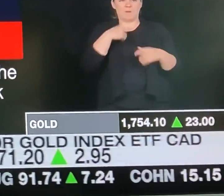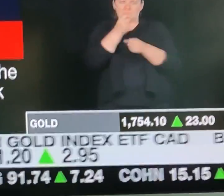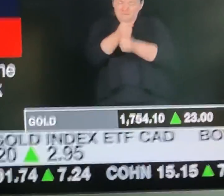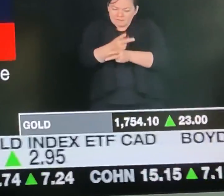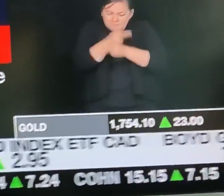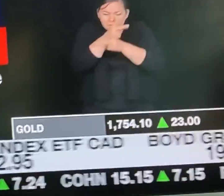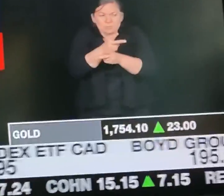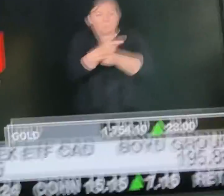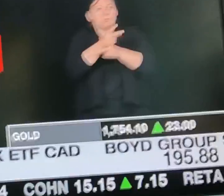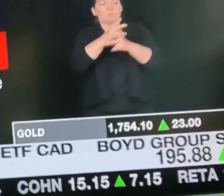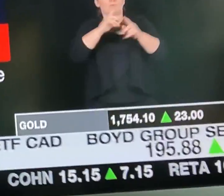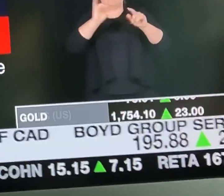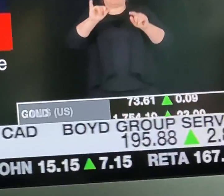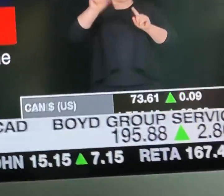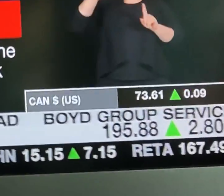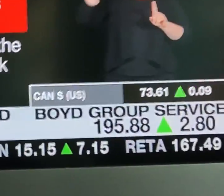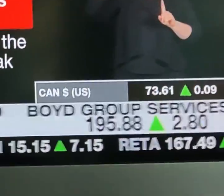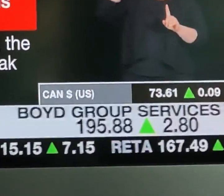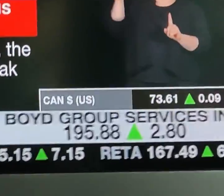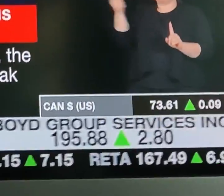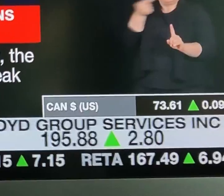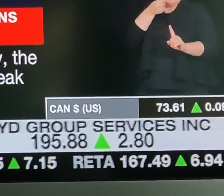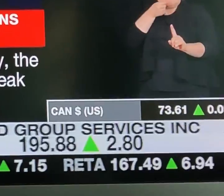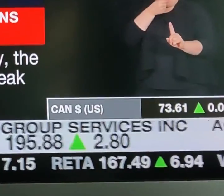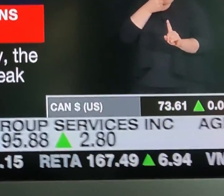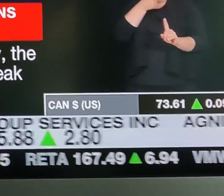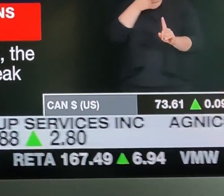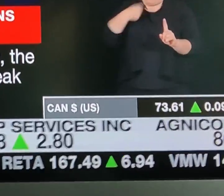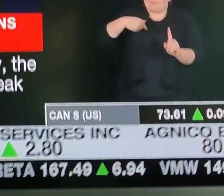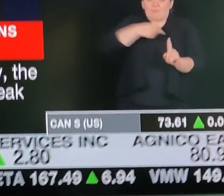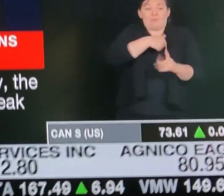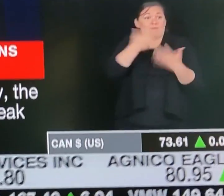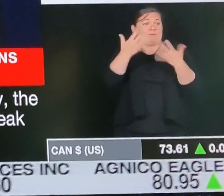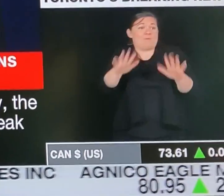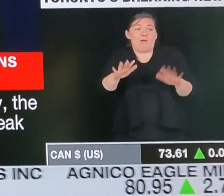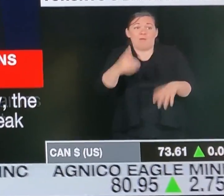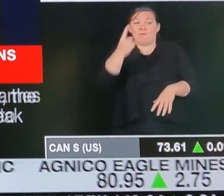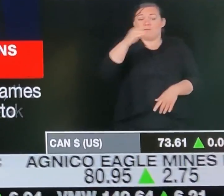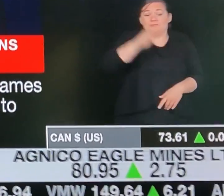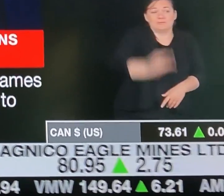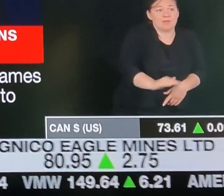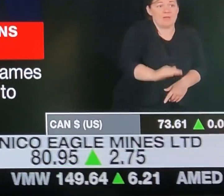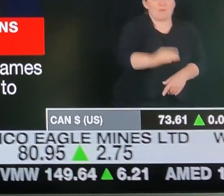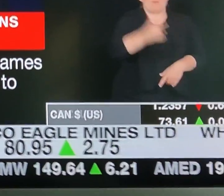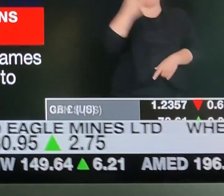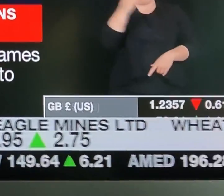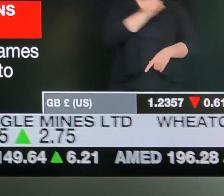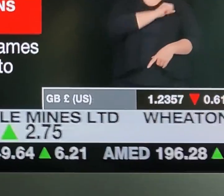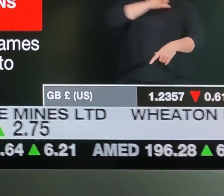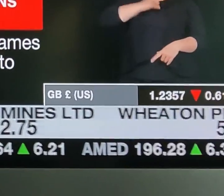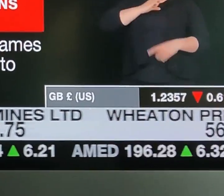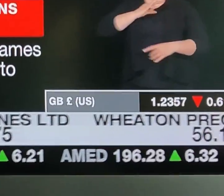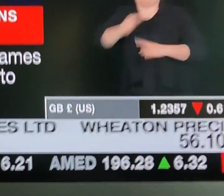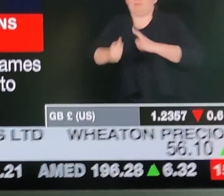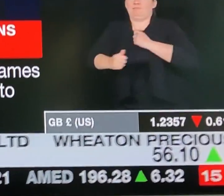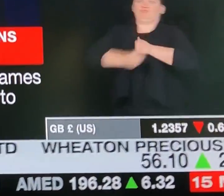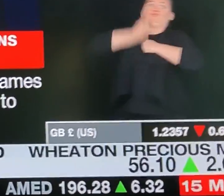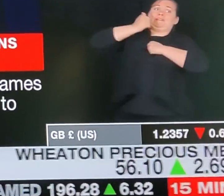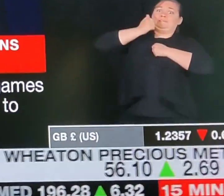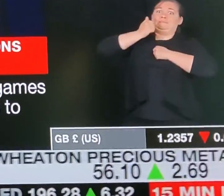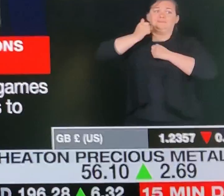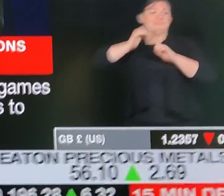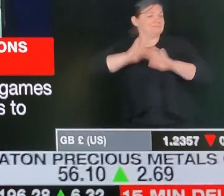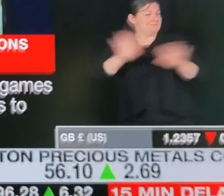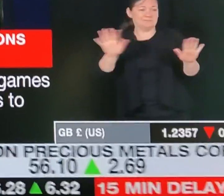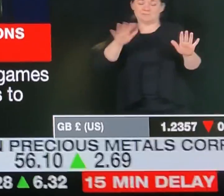right direction, then we will slowly but truly move towards conventional class experience but always with those strict health and safety protocols in